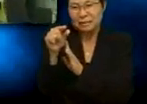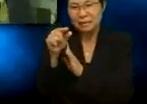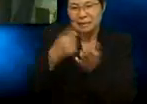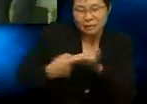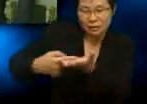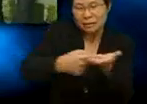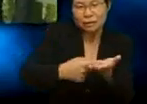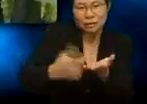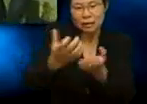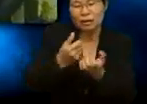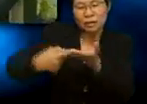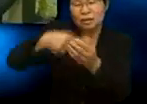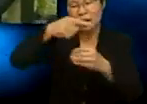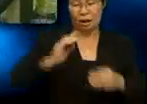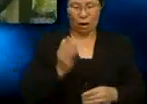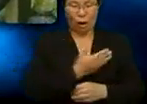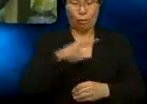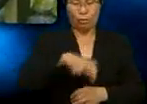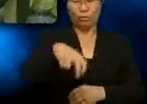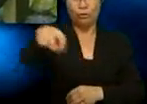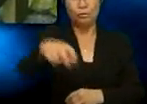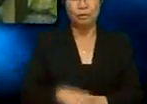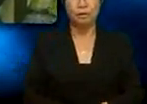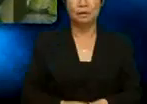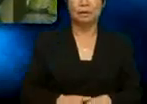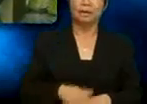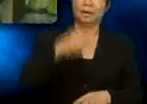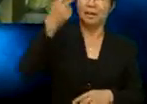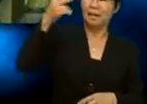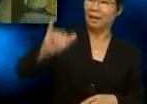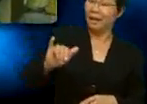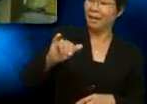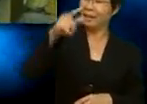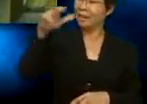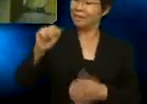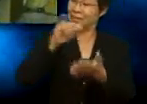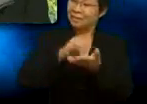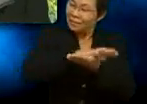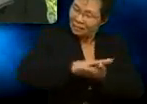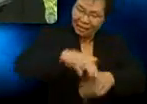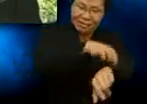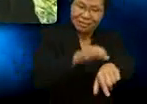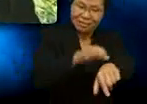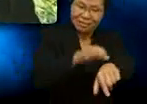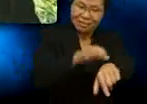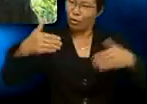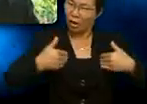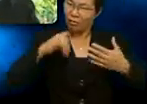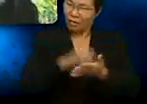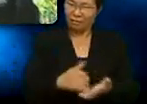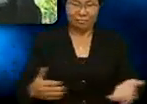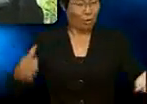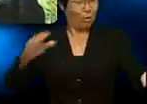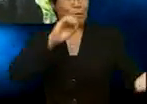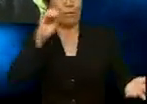Ah... Hey Gus! That's a nice wristband you have there. Oh! Uh...